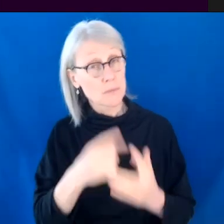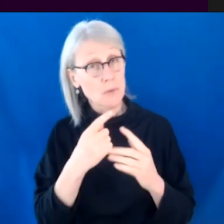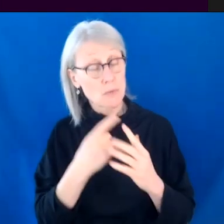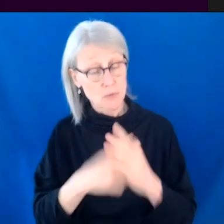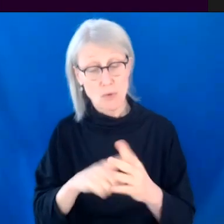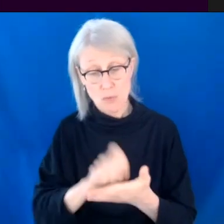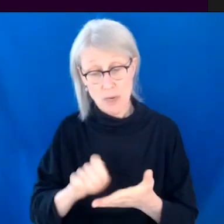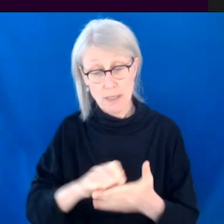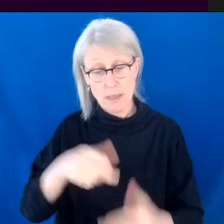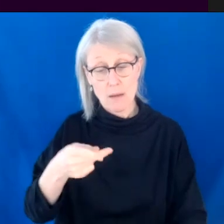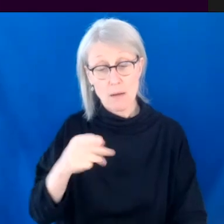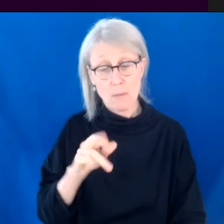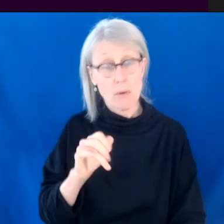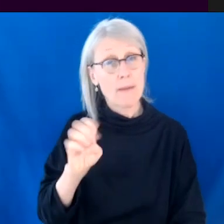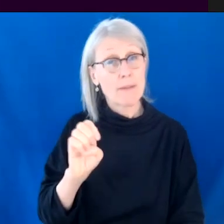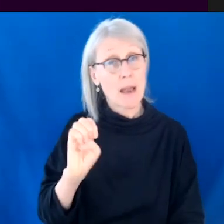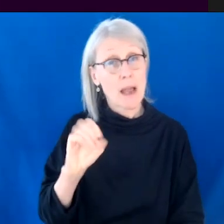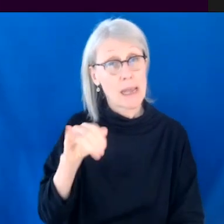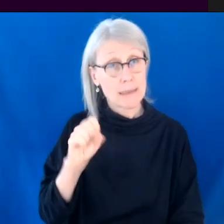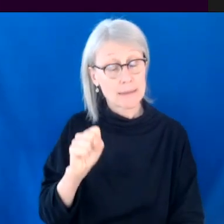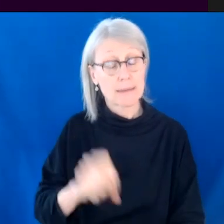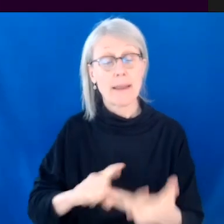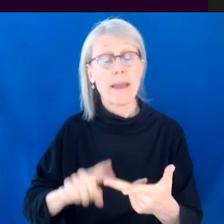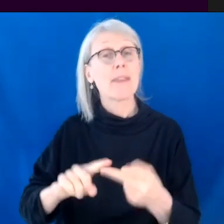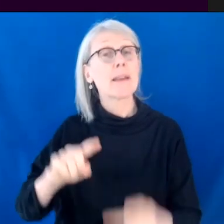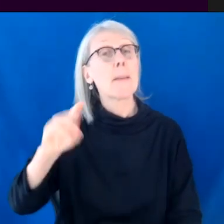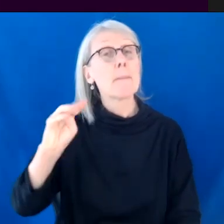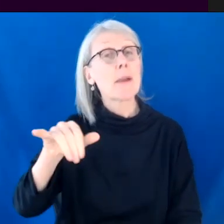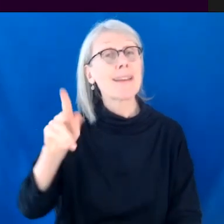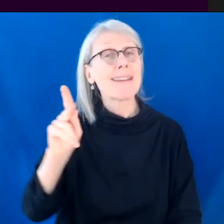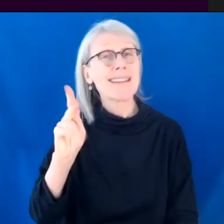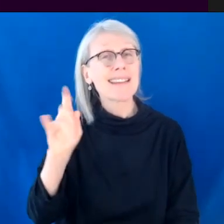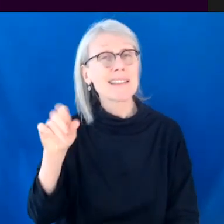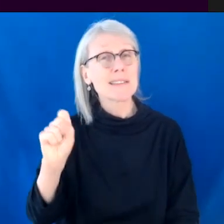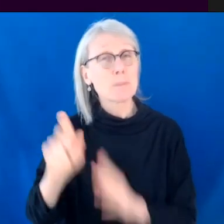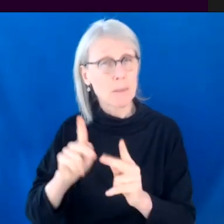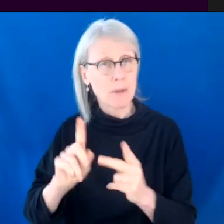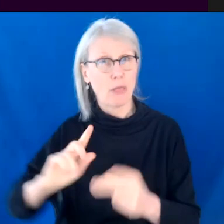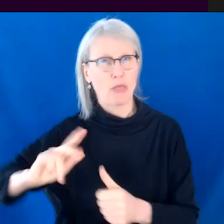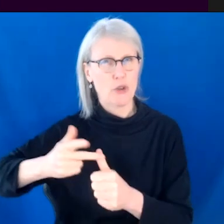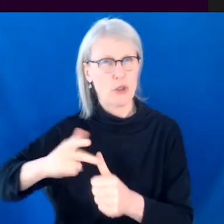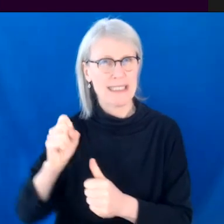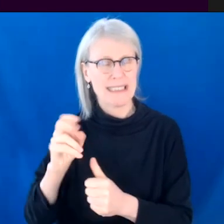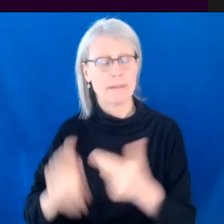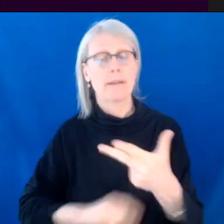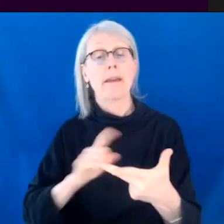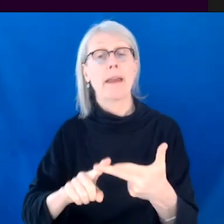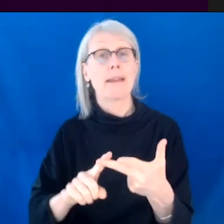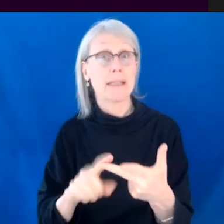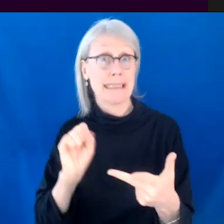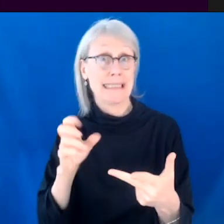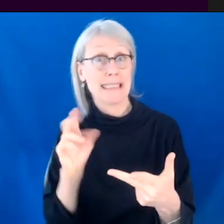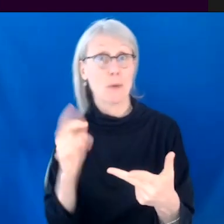you show ran the third season of Mary kills people and season one of the Porter came out and that's your own show that you were